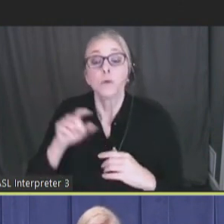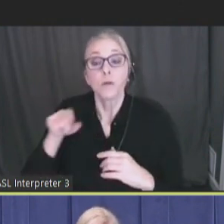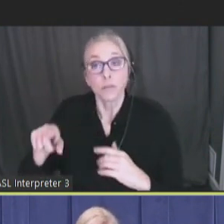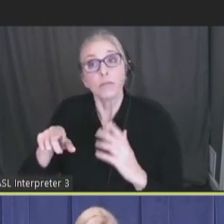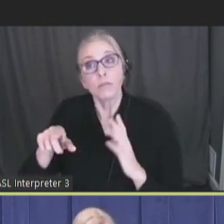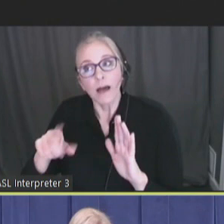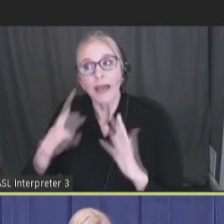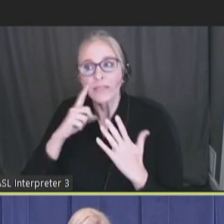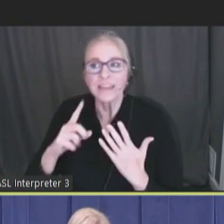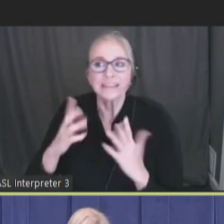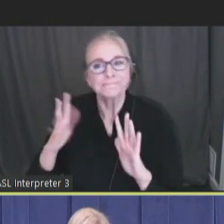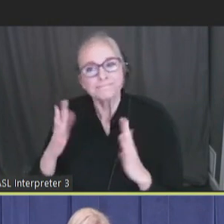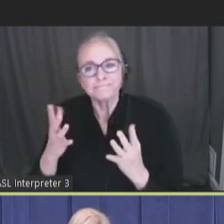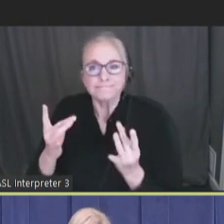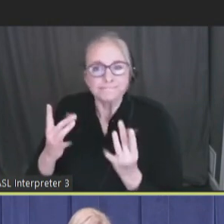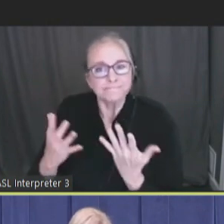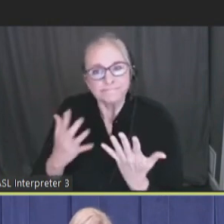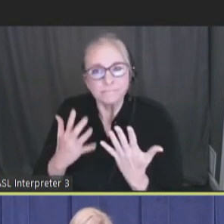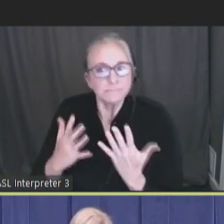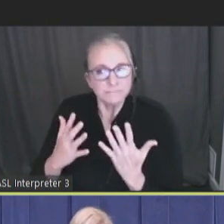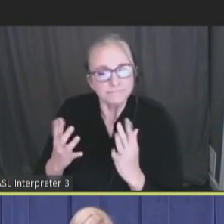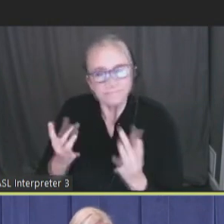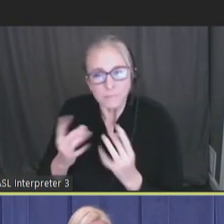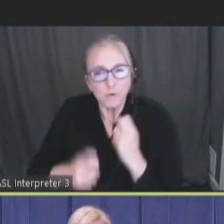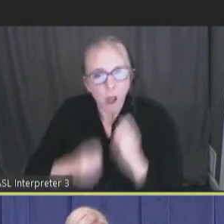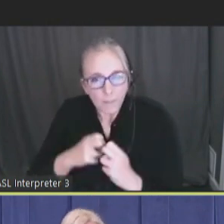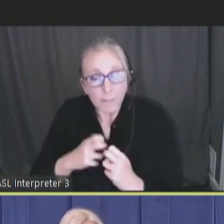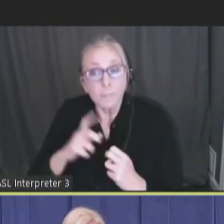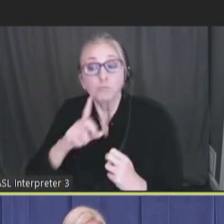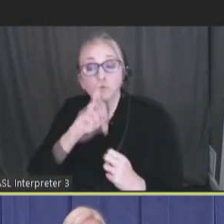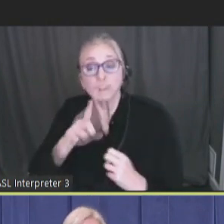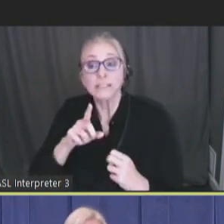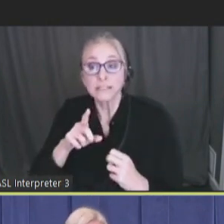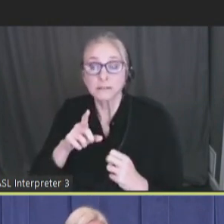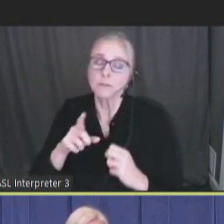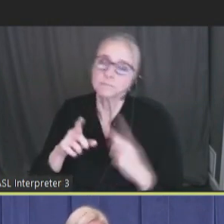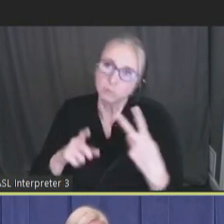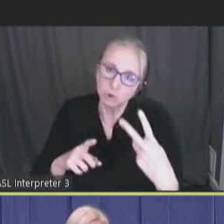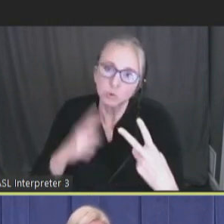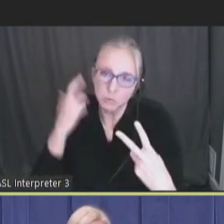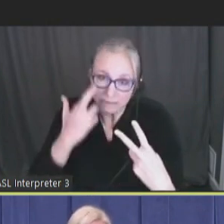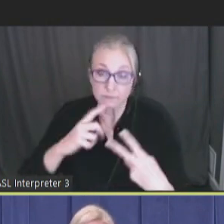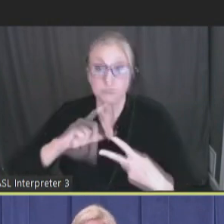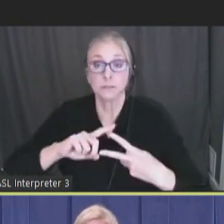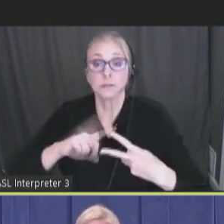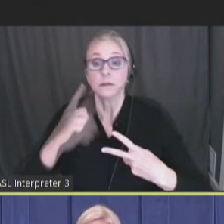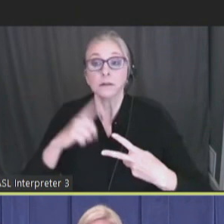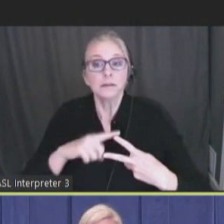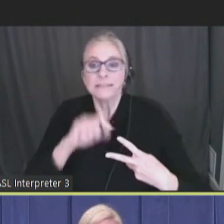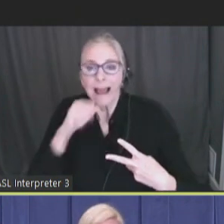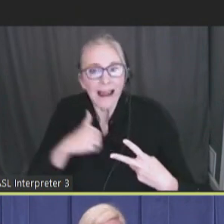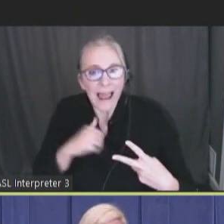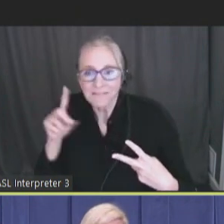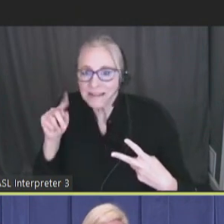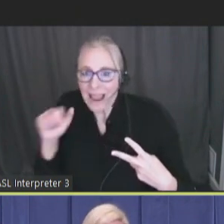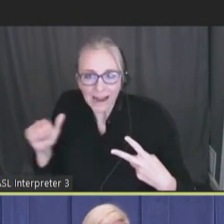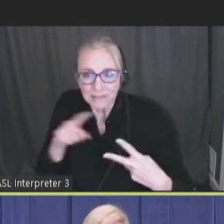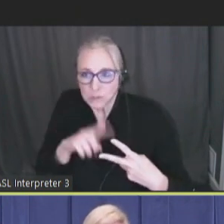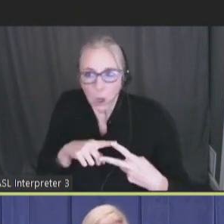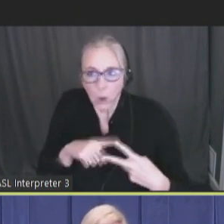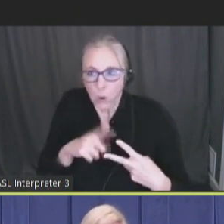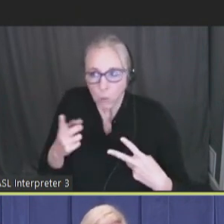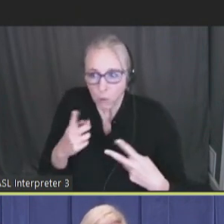I think, the tension of what was felt was, well, twofold. One, we didn't have the data, and so we're making